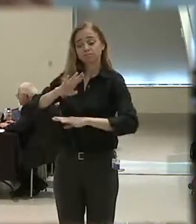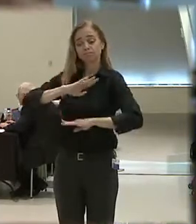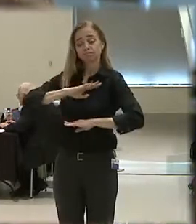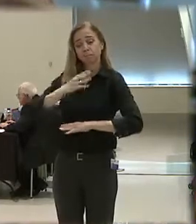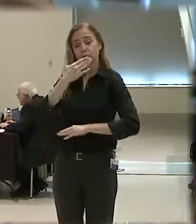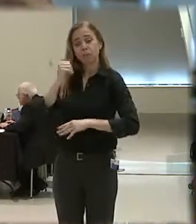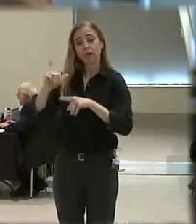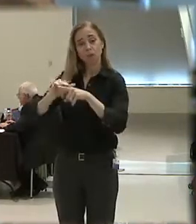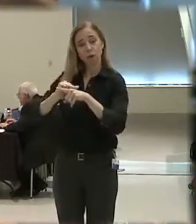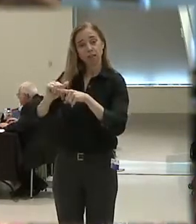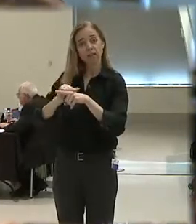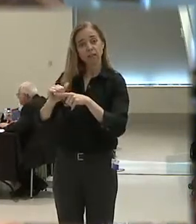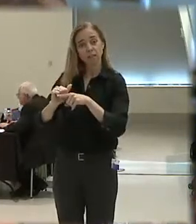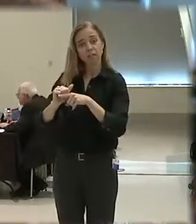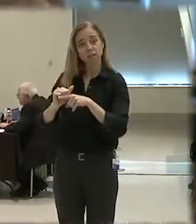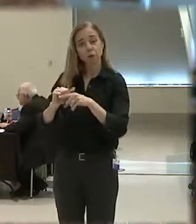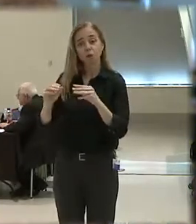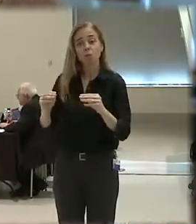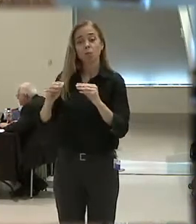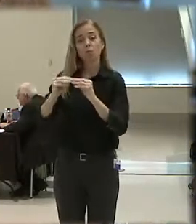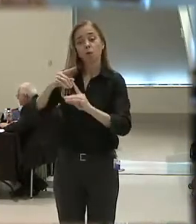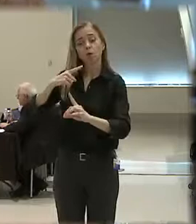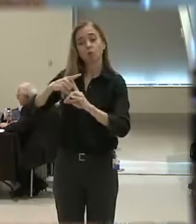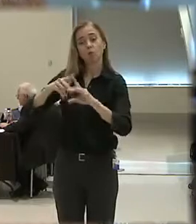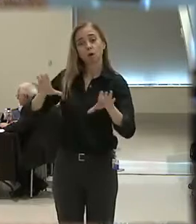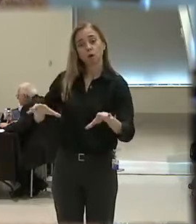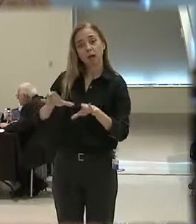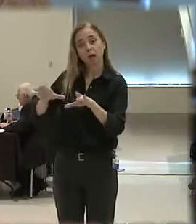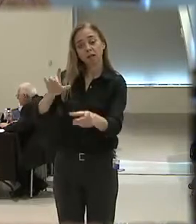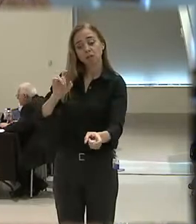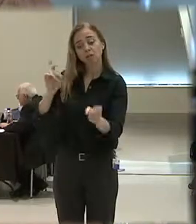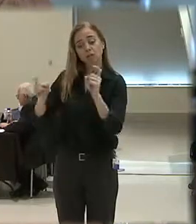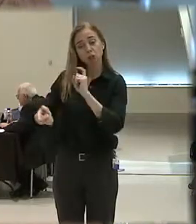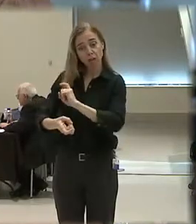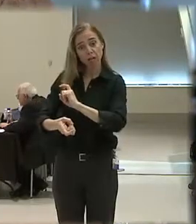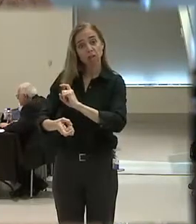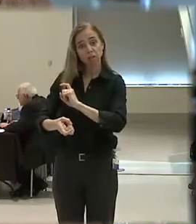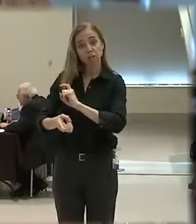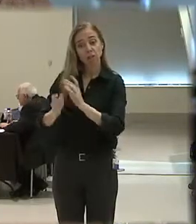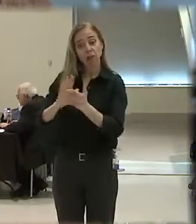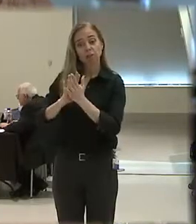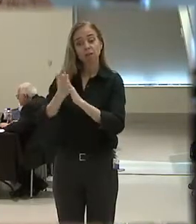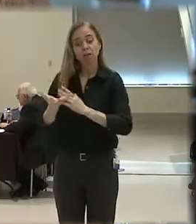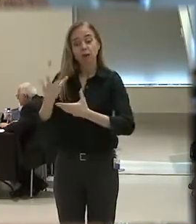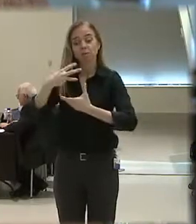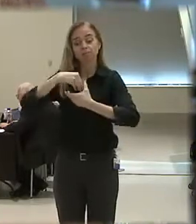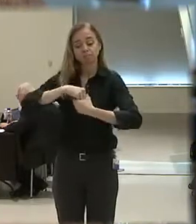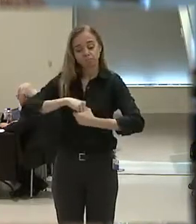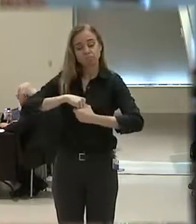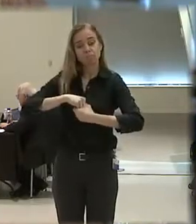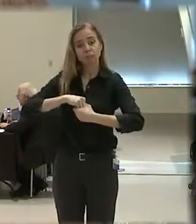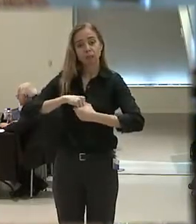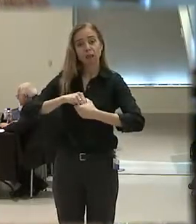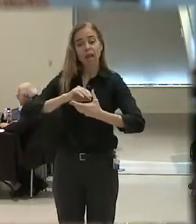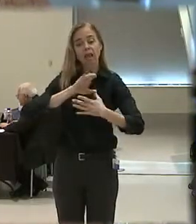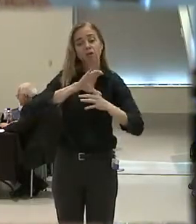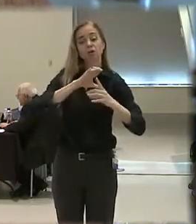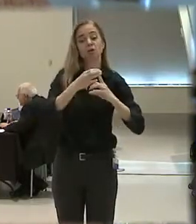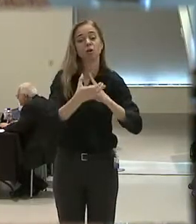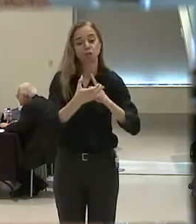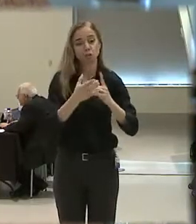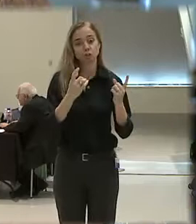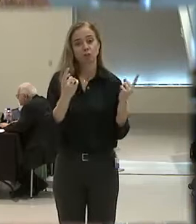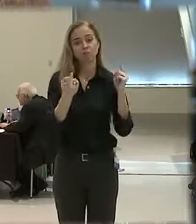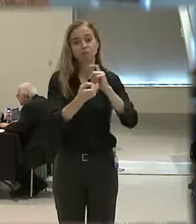This would, again, further proactively change what would become internalized and effectuate a culture of change,